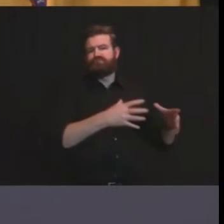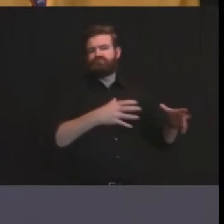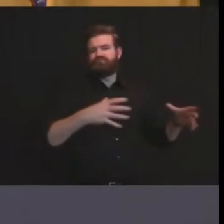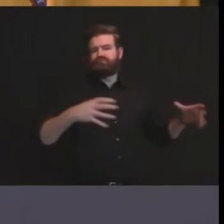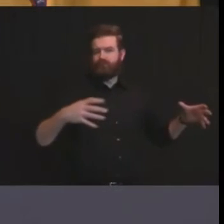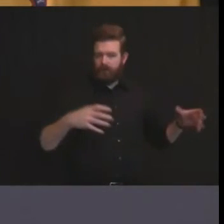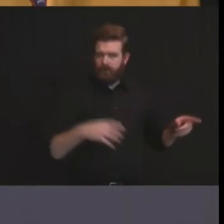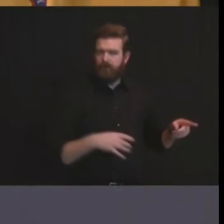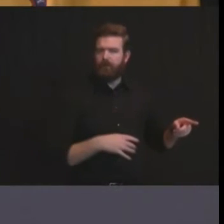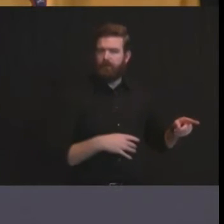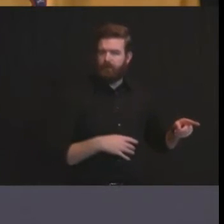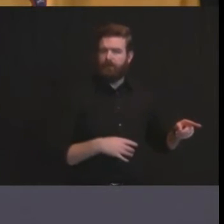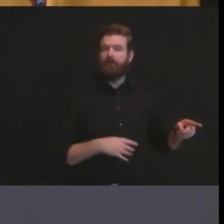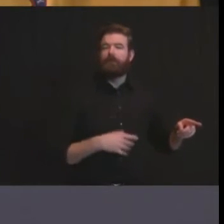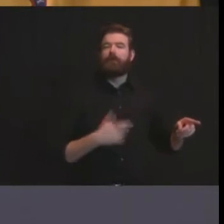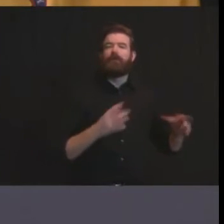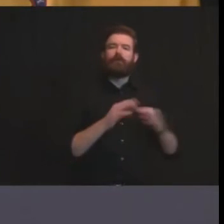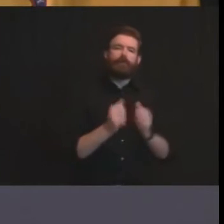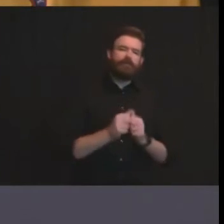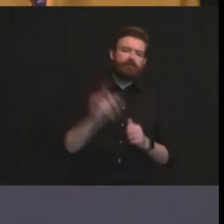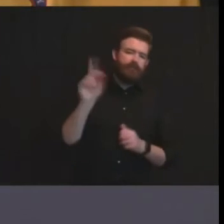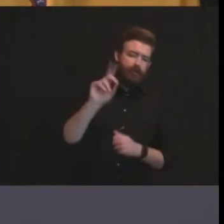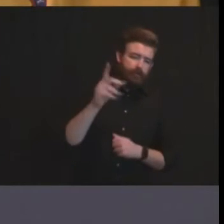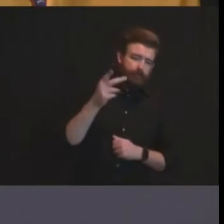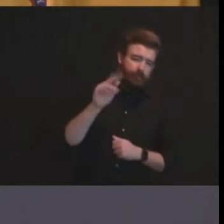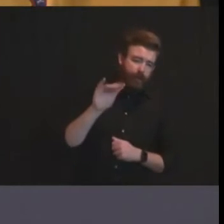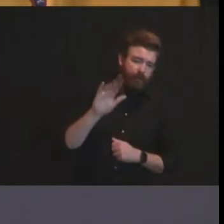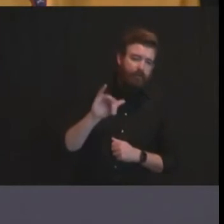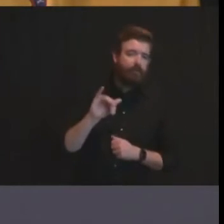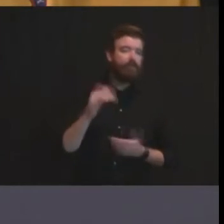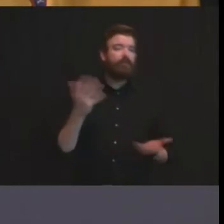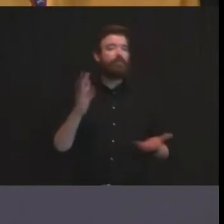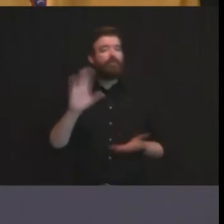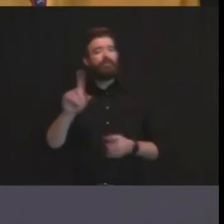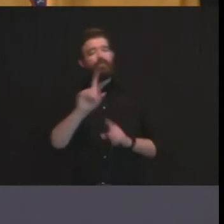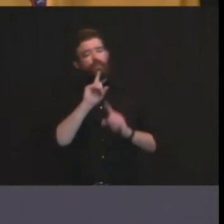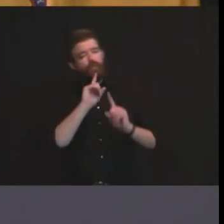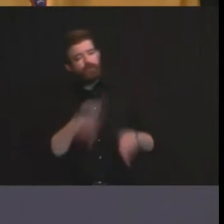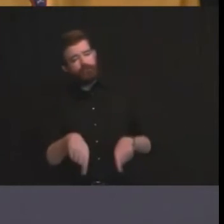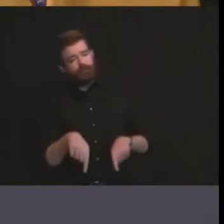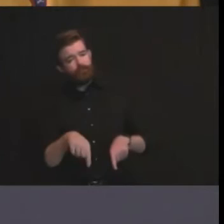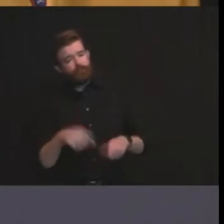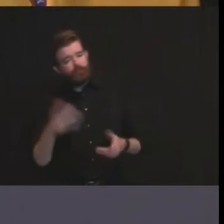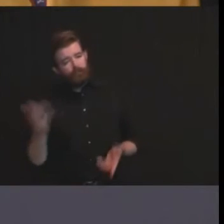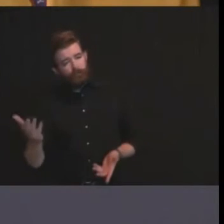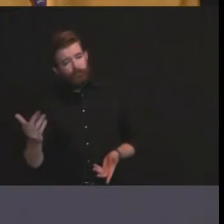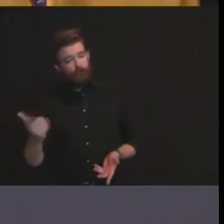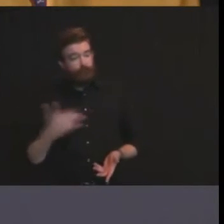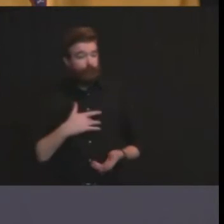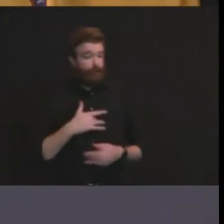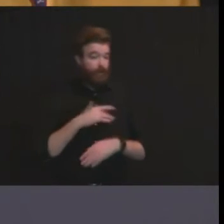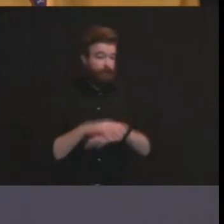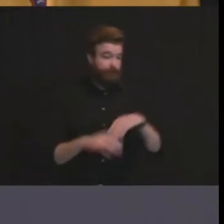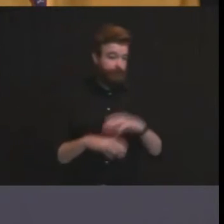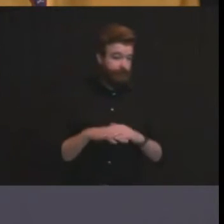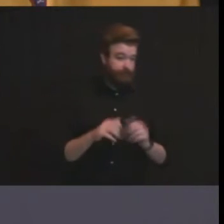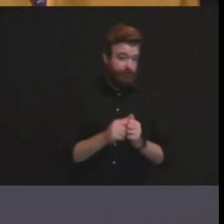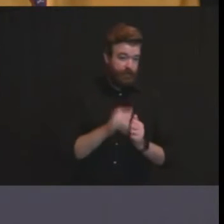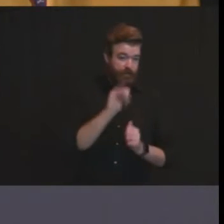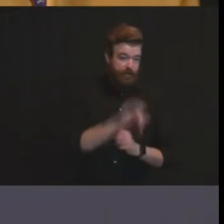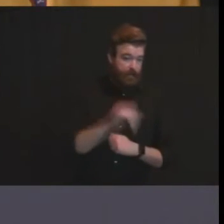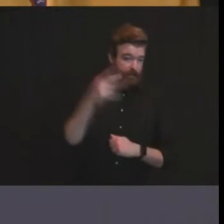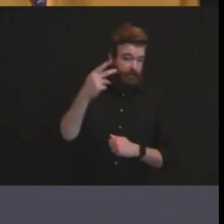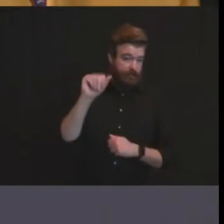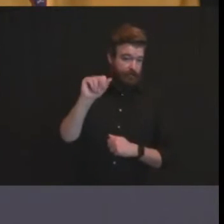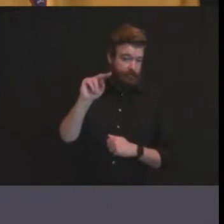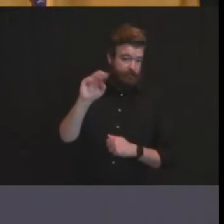diversity what's your reaction to that and any defense of the lineup are you comfortable with the panel's composition one last